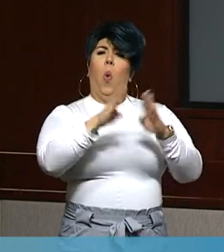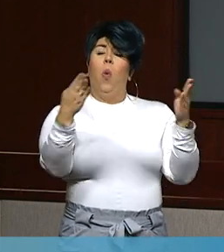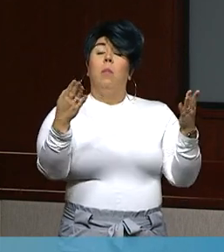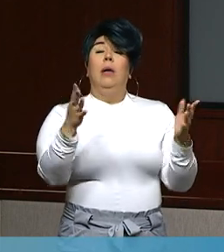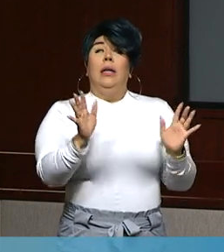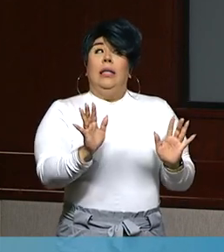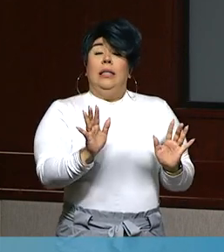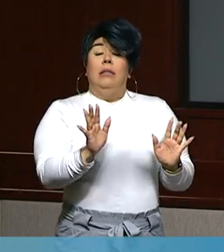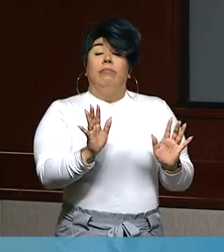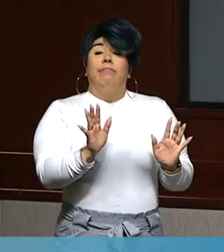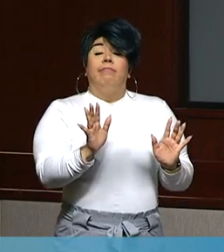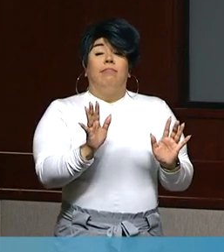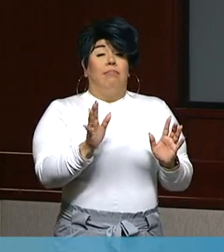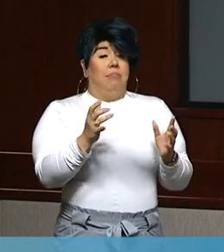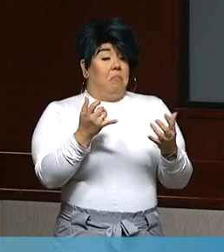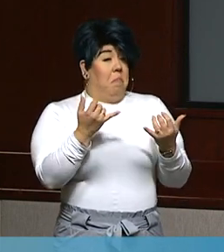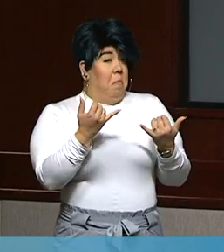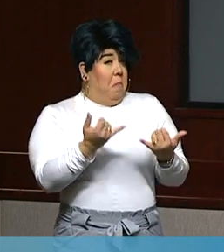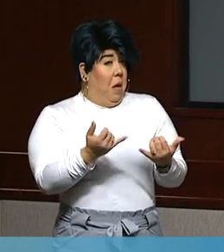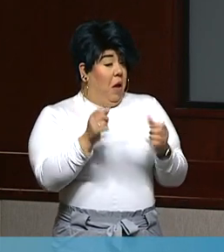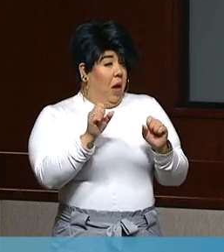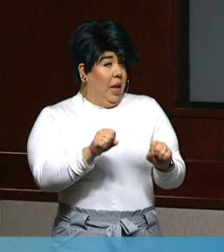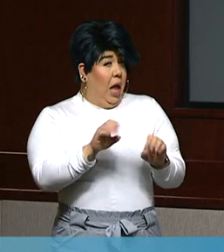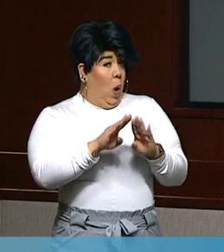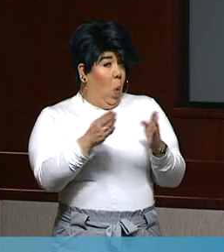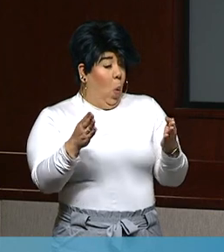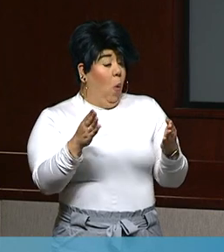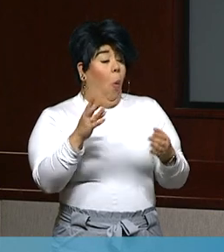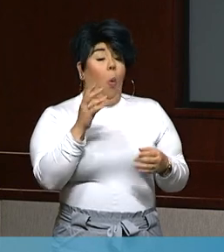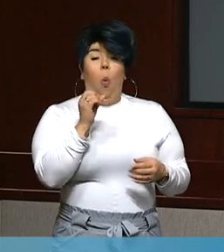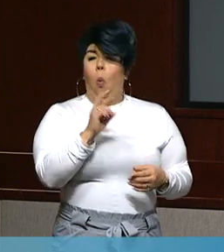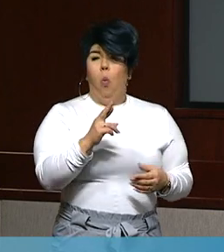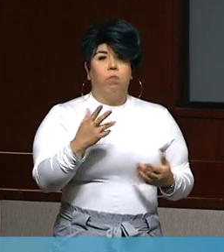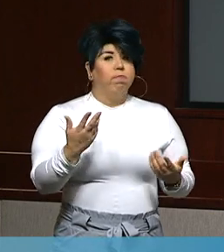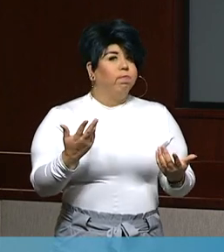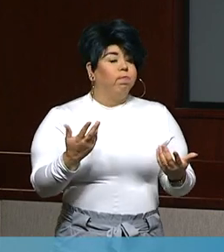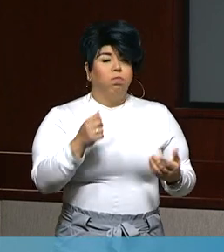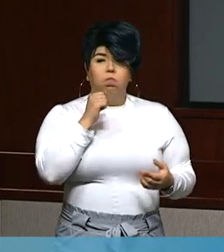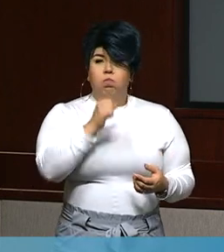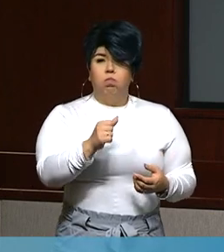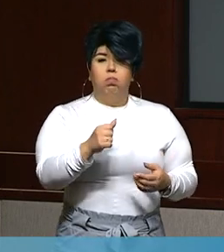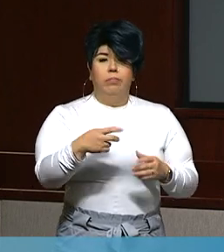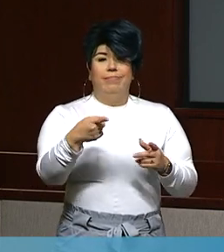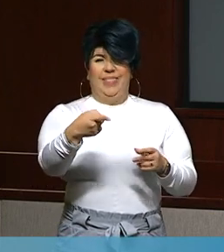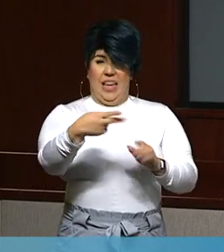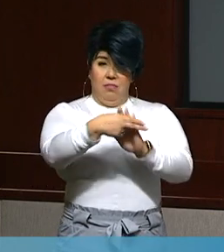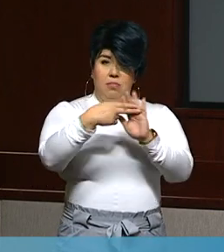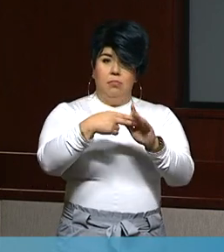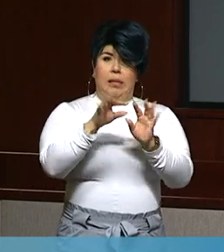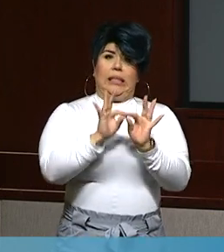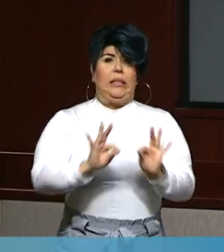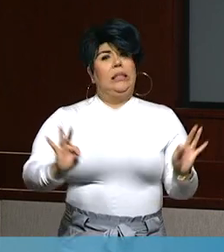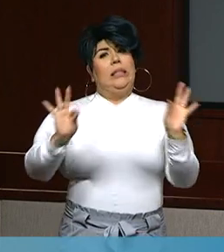have that status now, if they're still allowed to be open, and if they're actually still considered essential businesses or not?